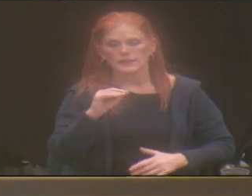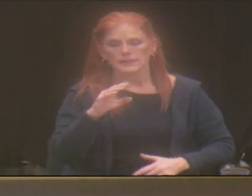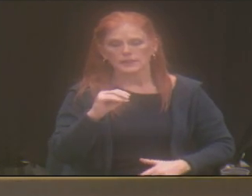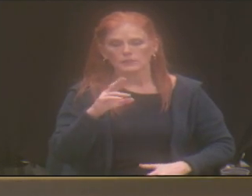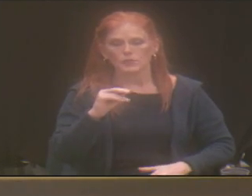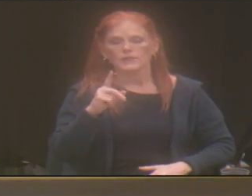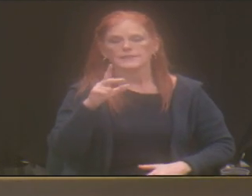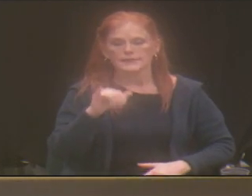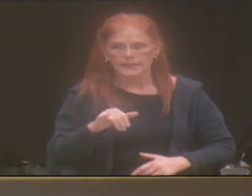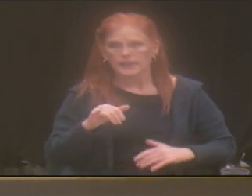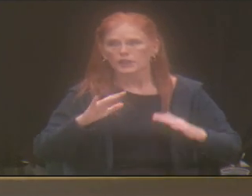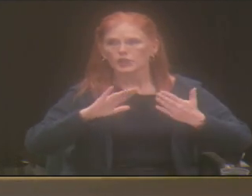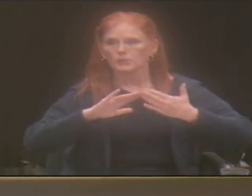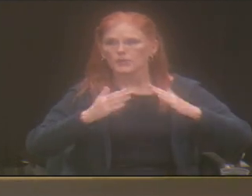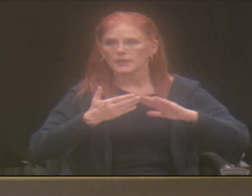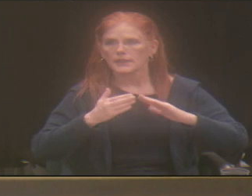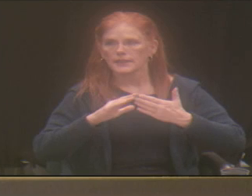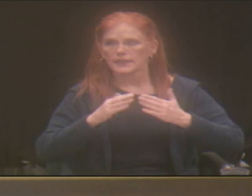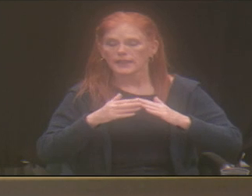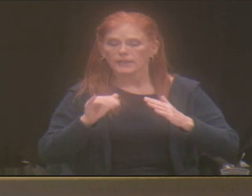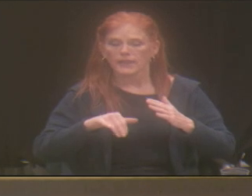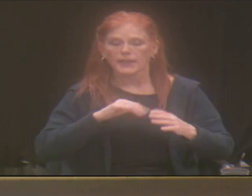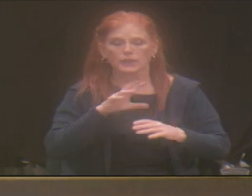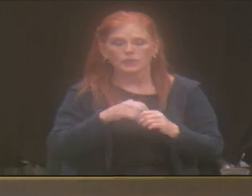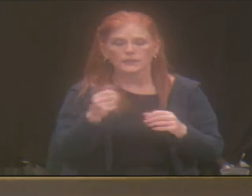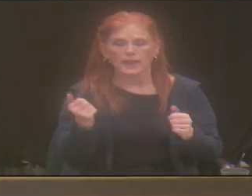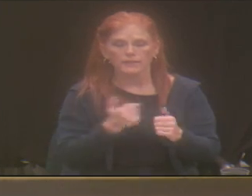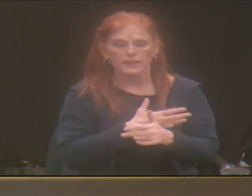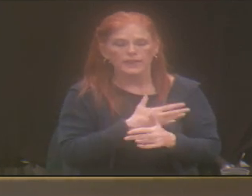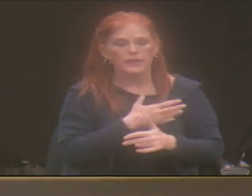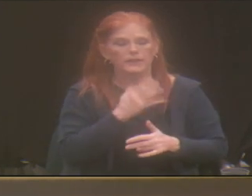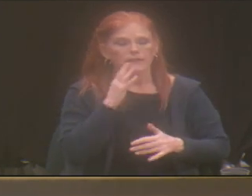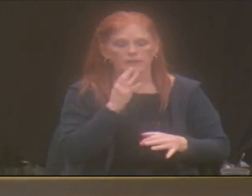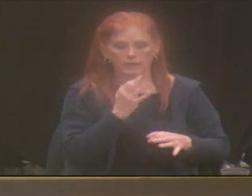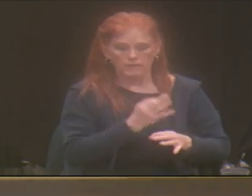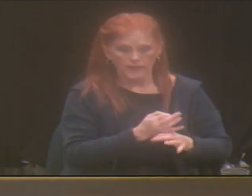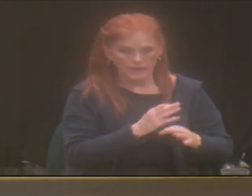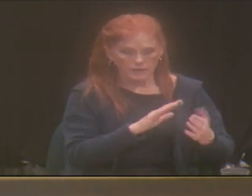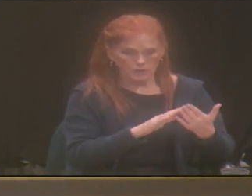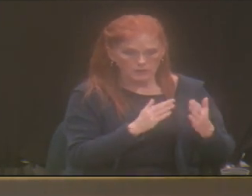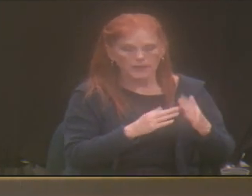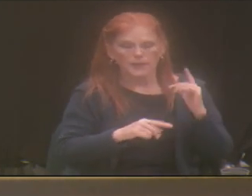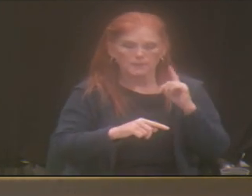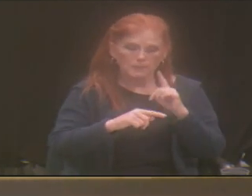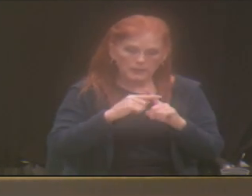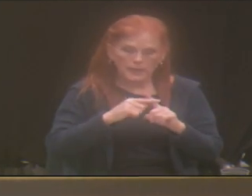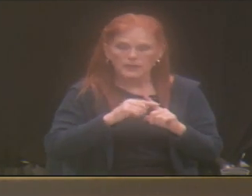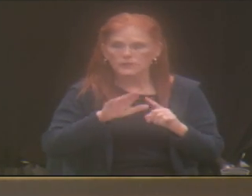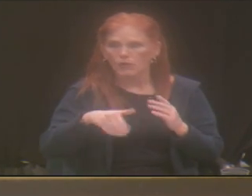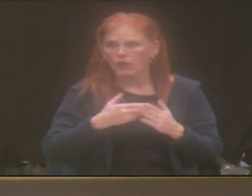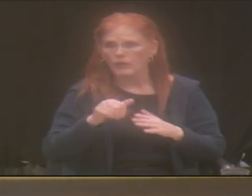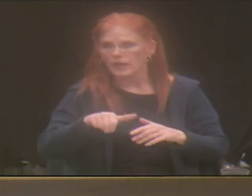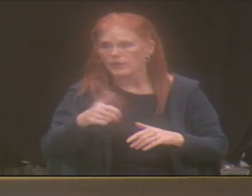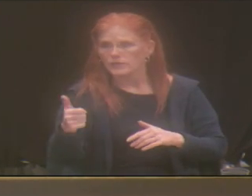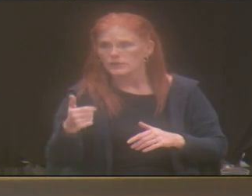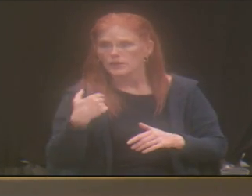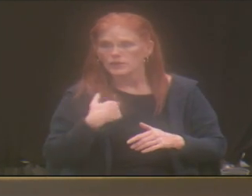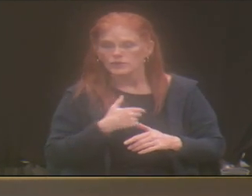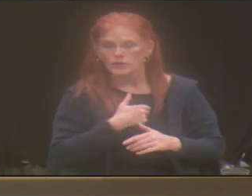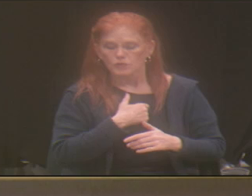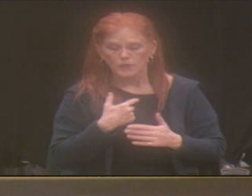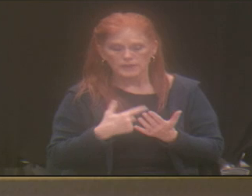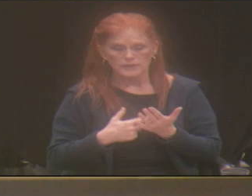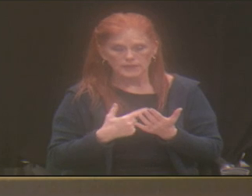everything. And, I mean, that includes the faith community as well as every other aspect. And so as we talk about this, I'm just